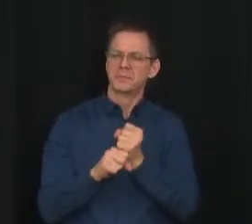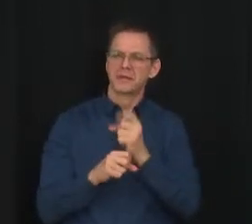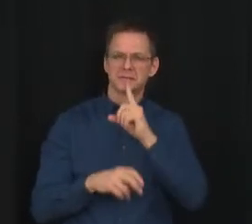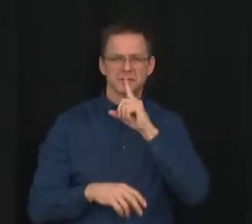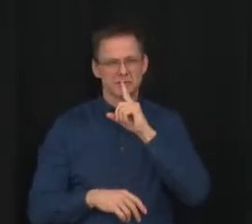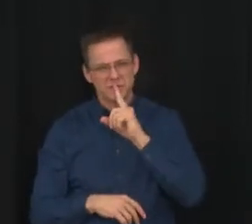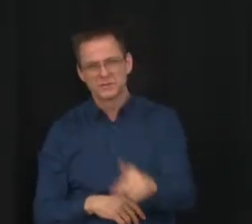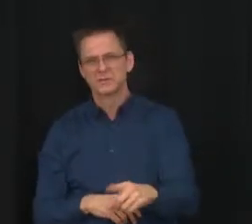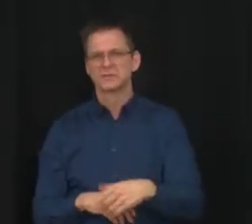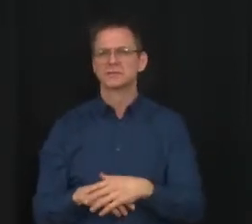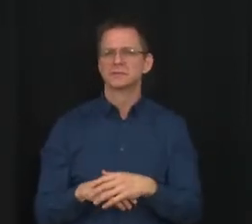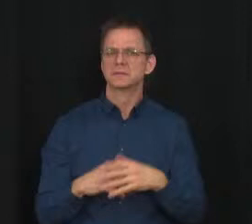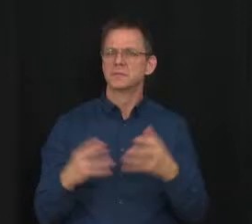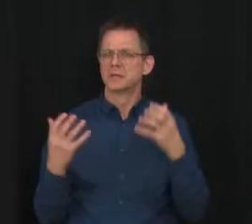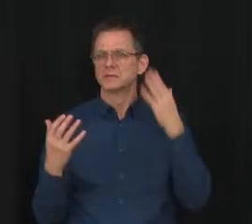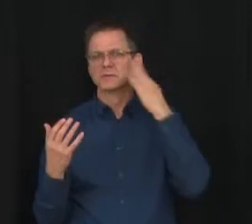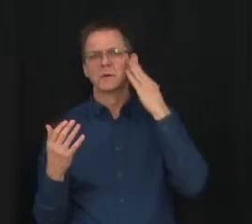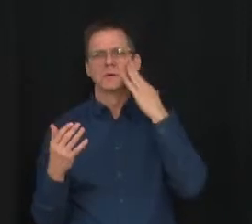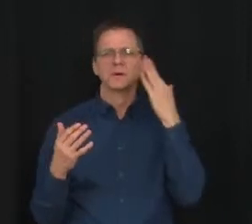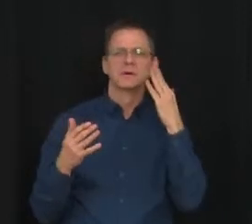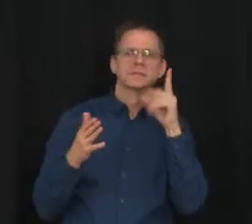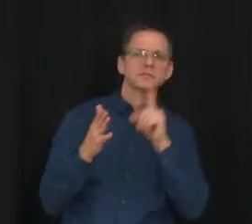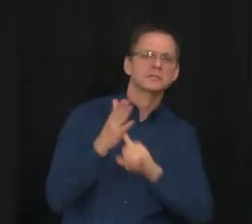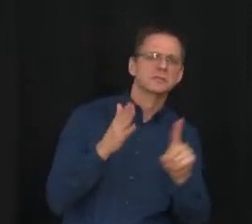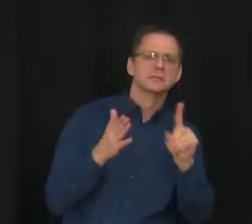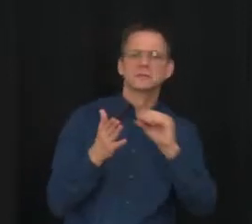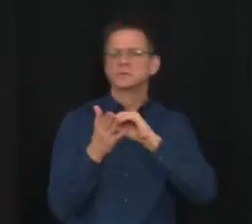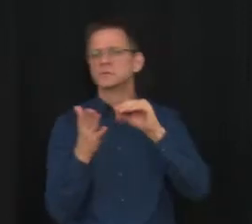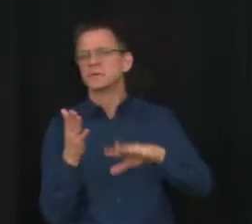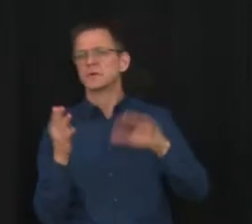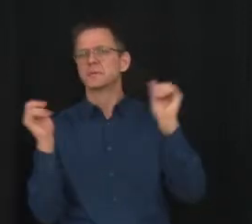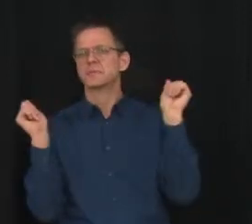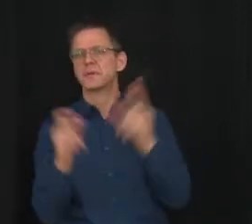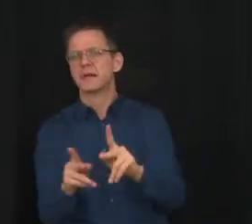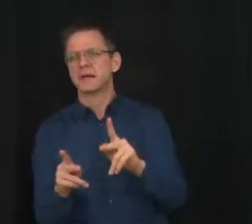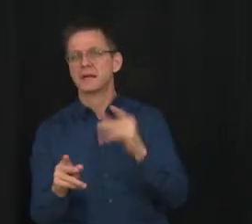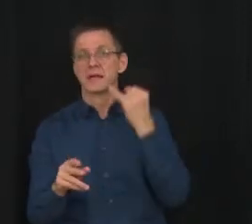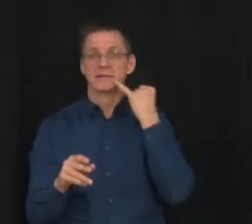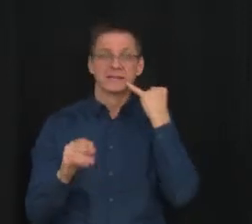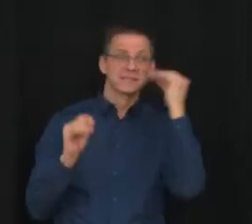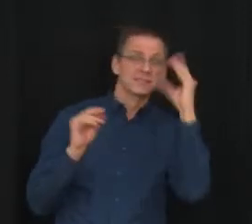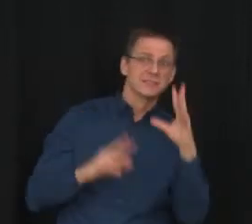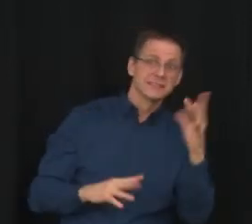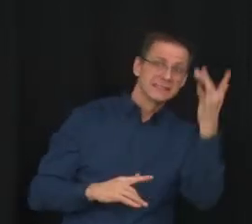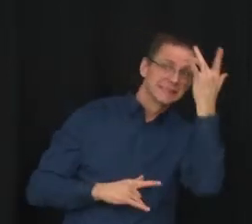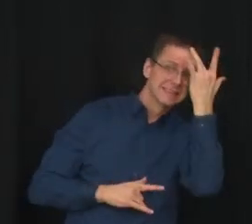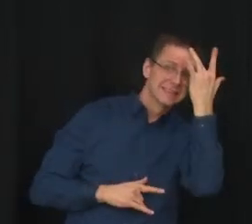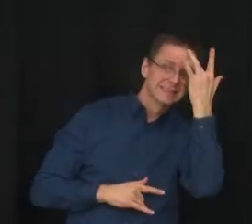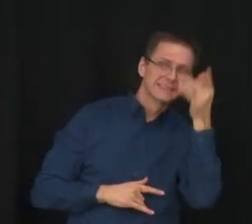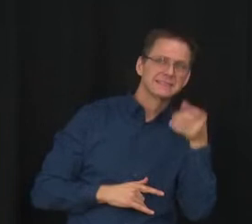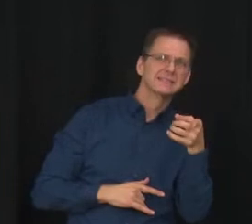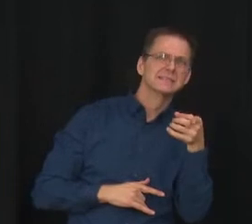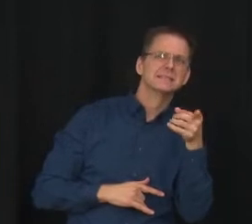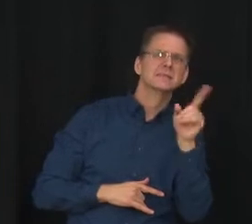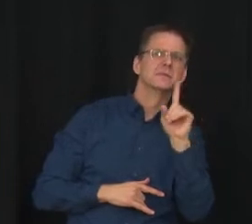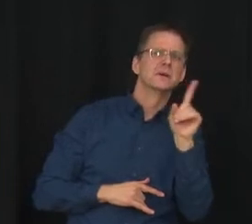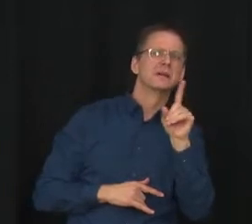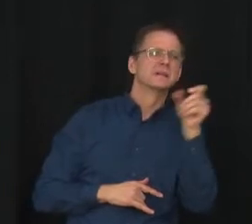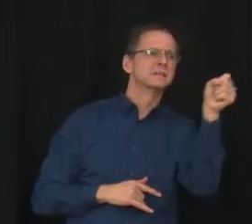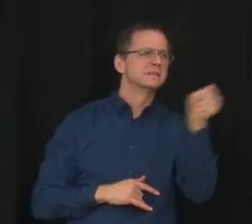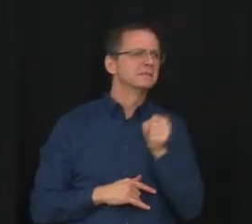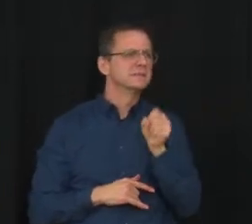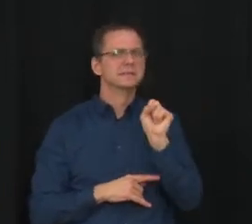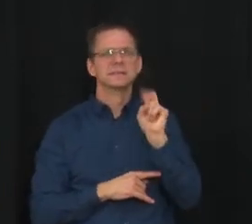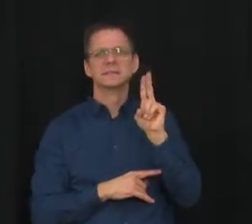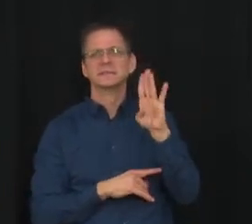in next week in terms of staff shortages, if there are any. Right now, I've heard, as you know, that there